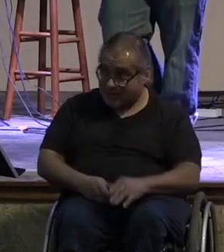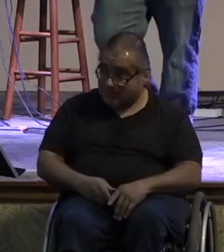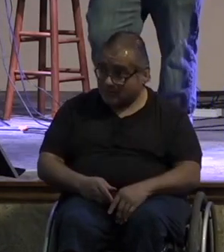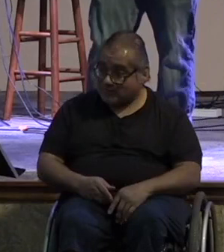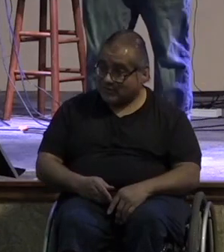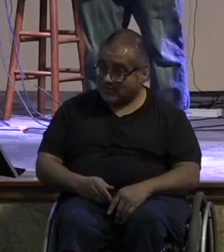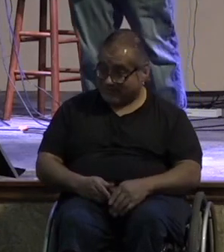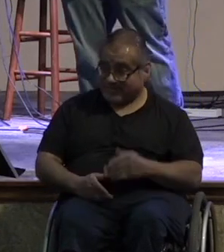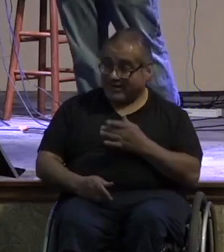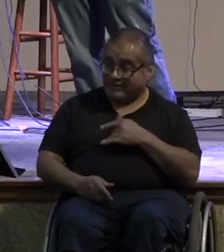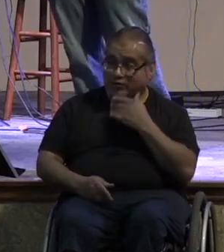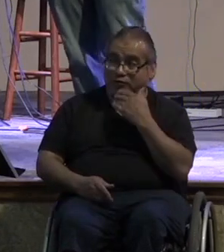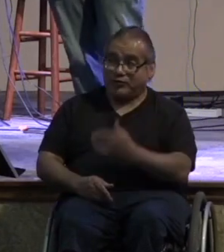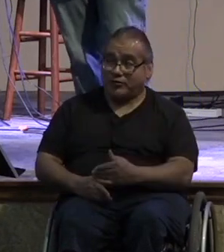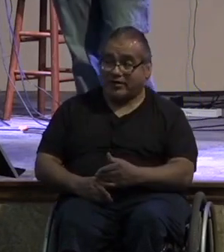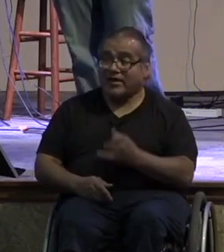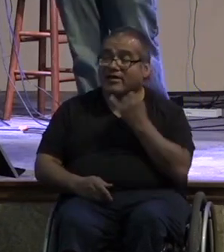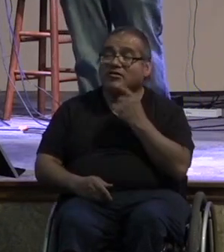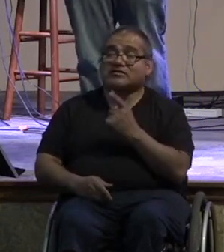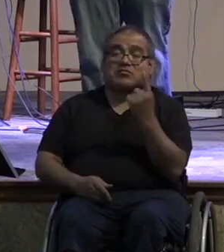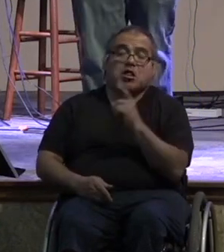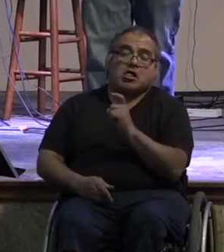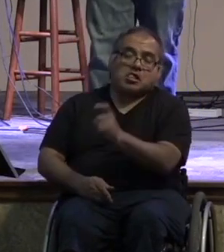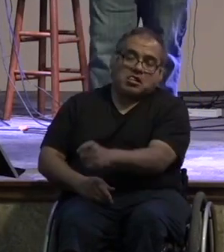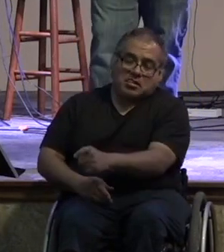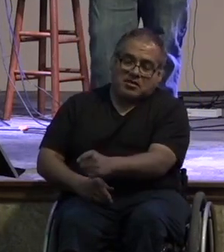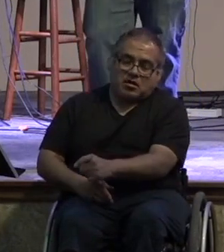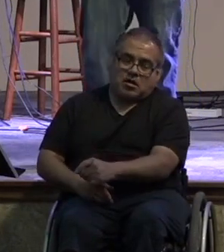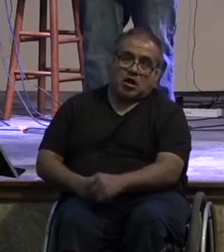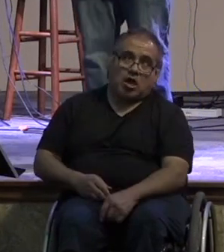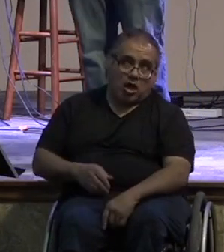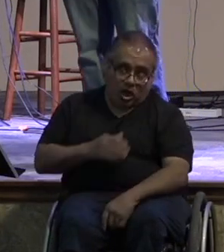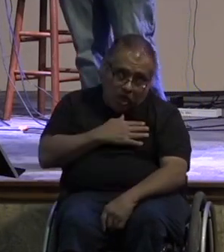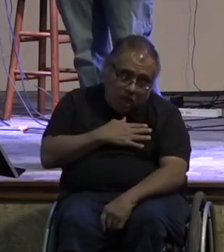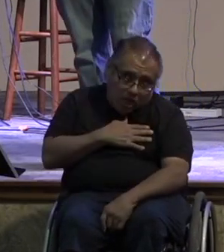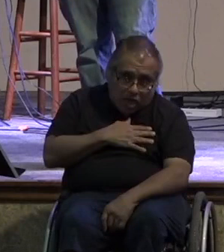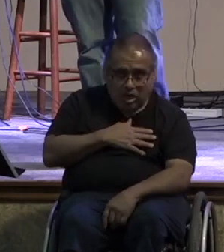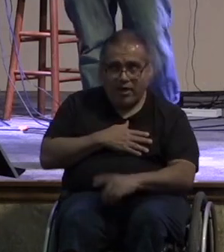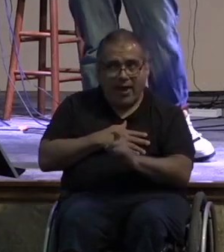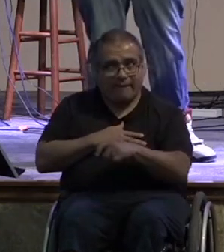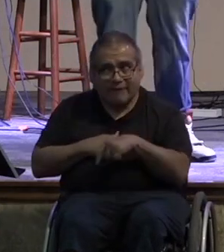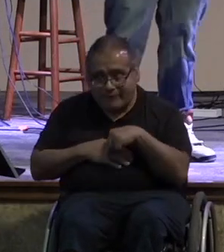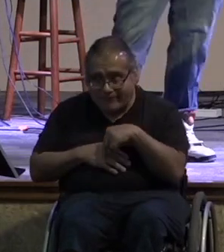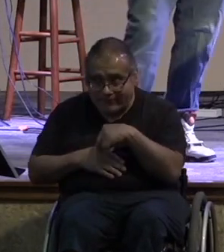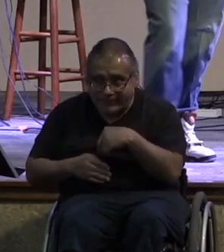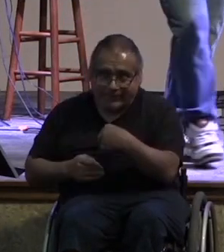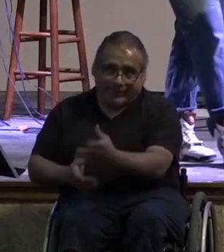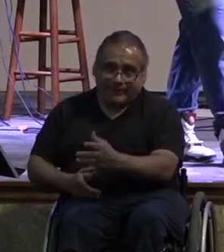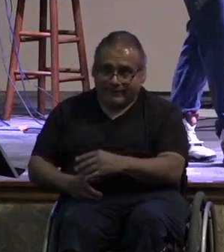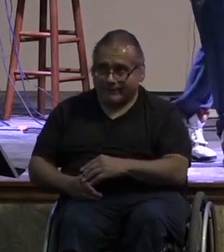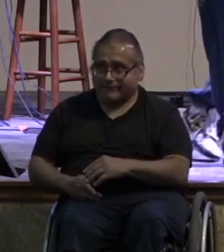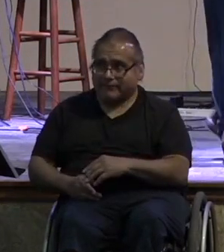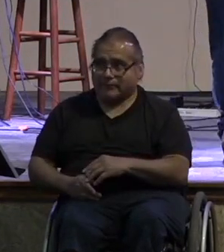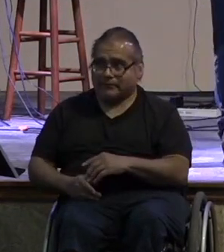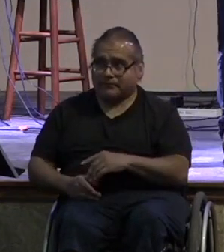does it feel great when somebody gives you a birthday present because they have to do your mom ever make you buy a present